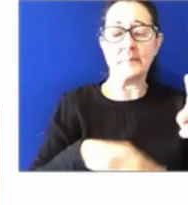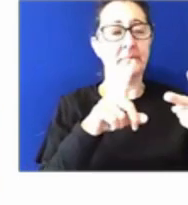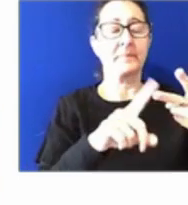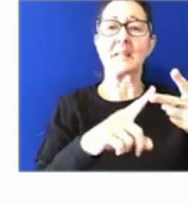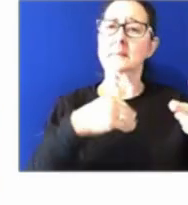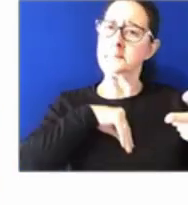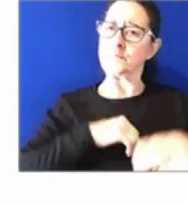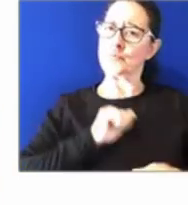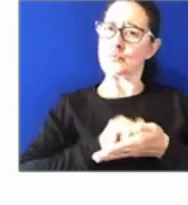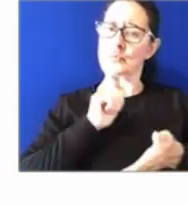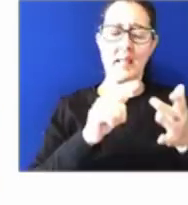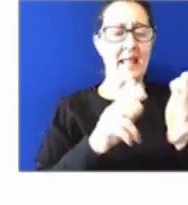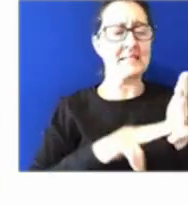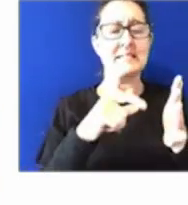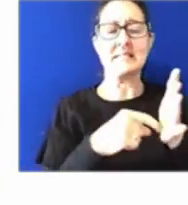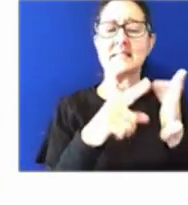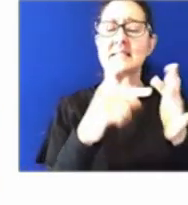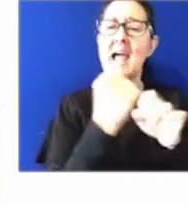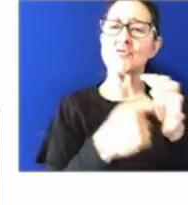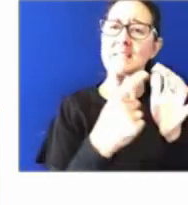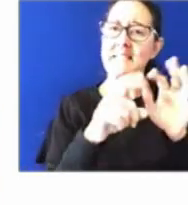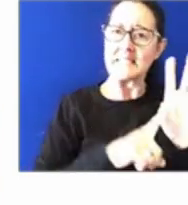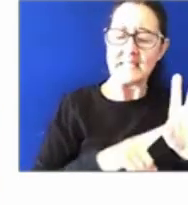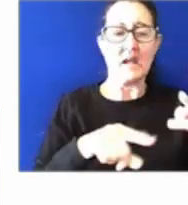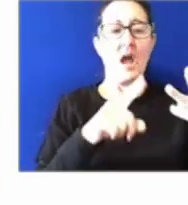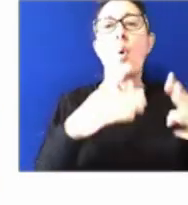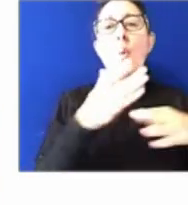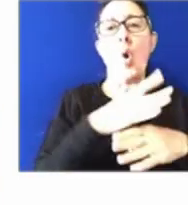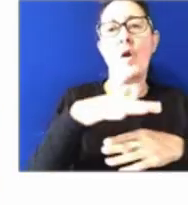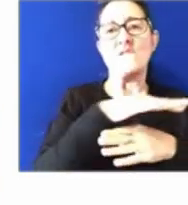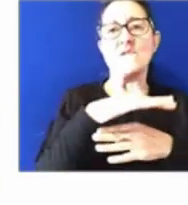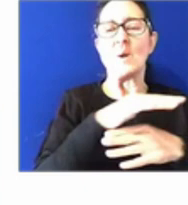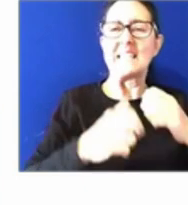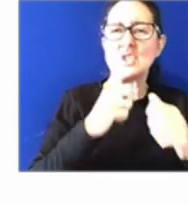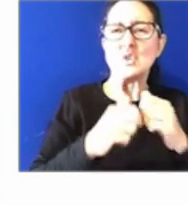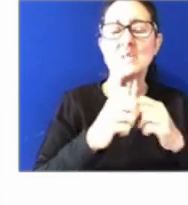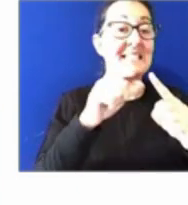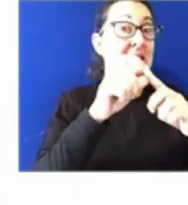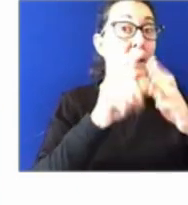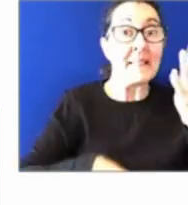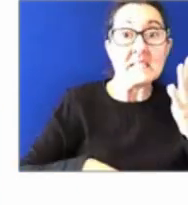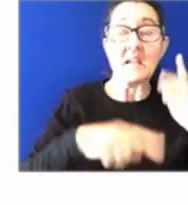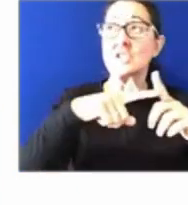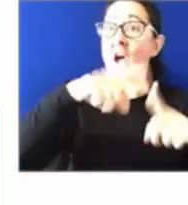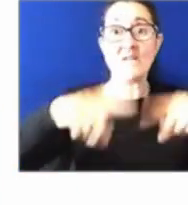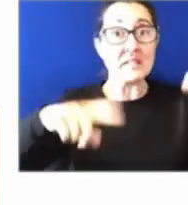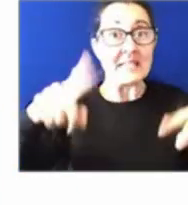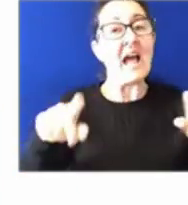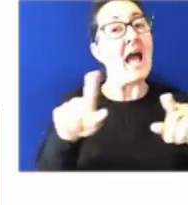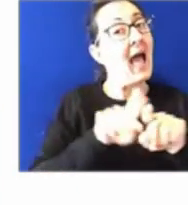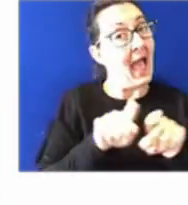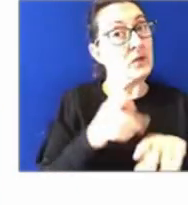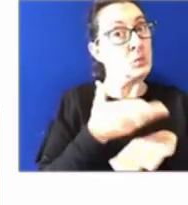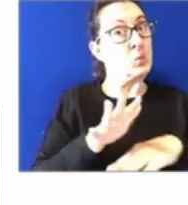workforce issues. Including disability, diversity and a topic that is becoming very